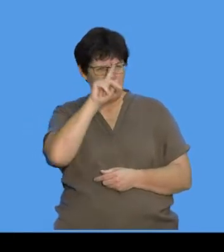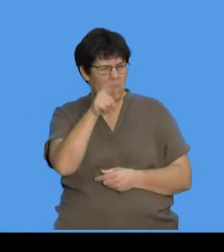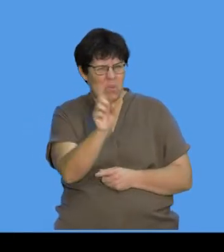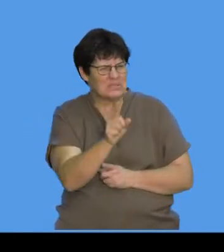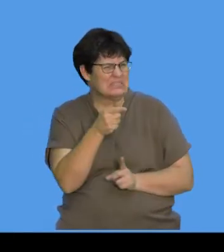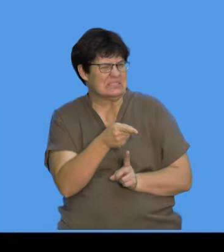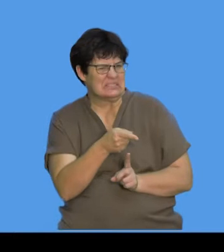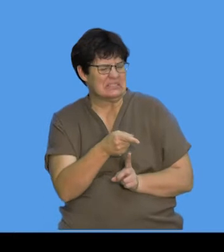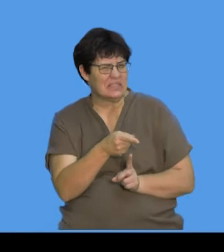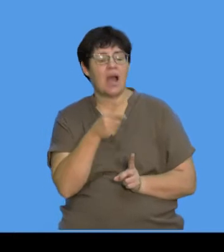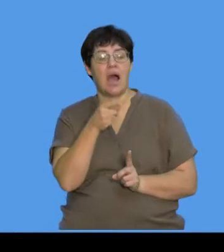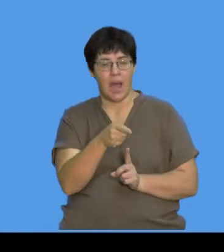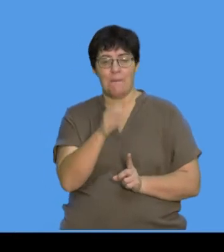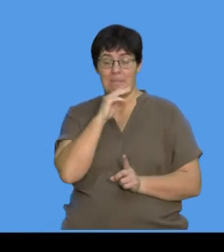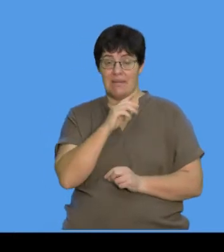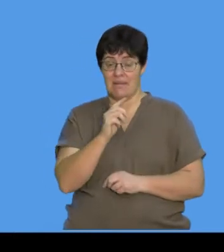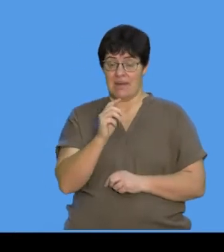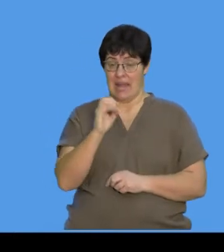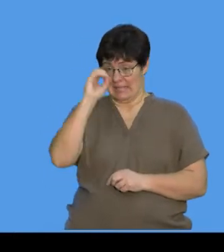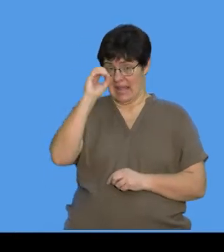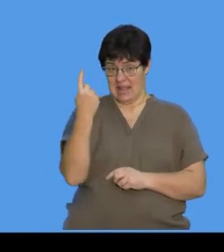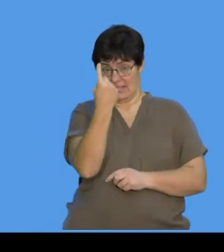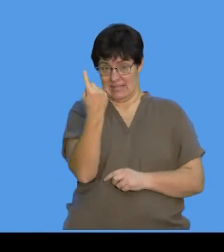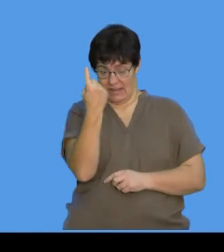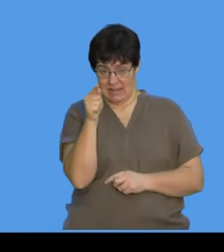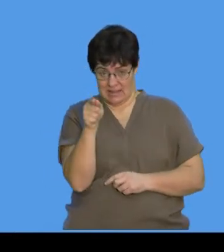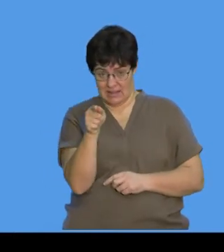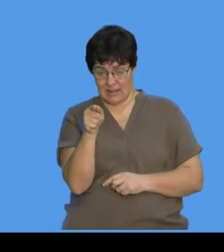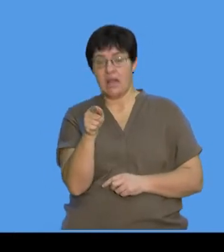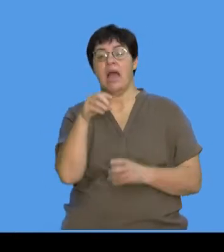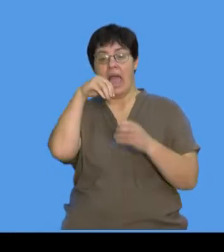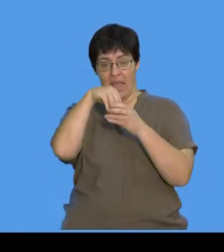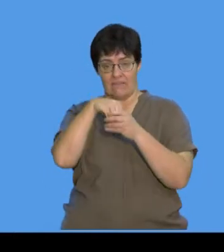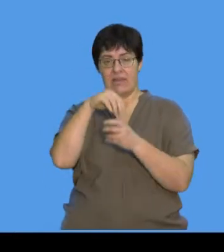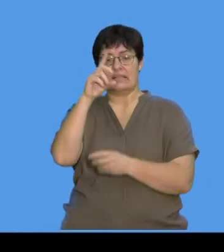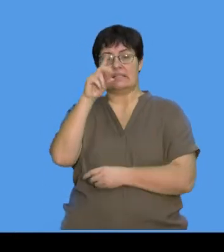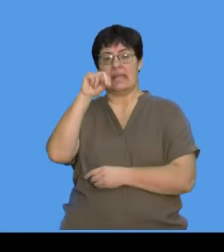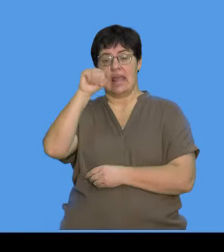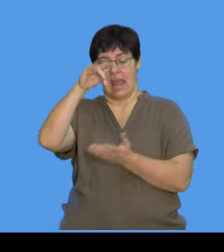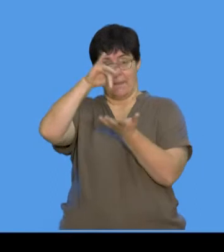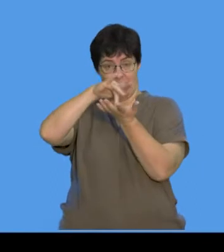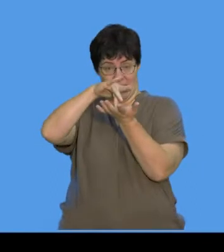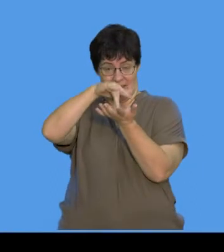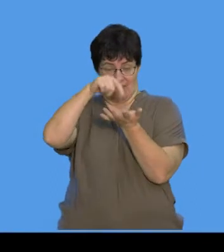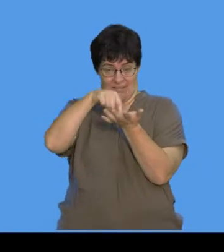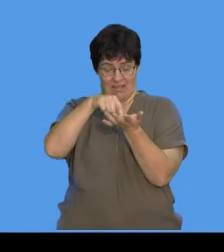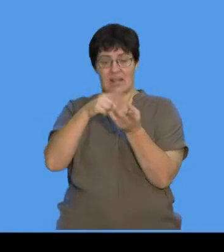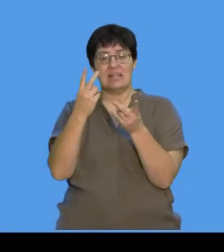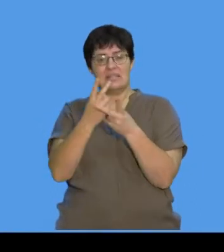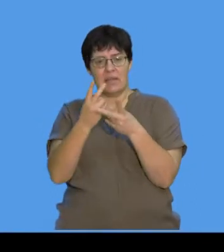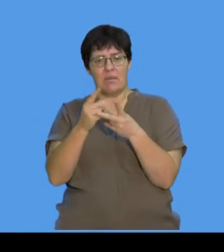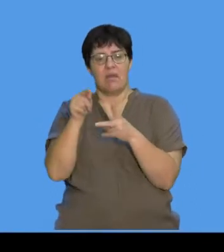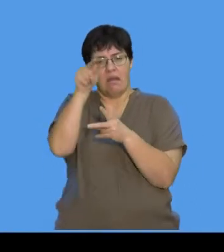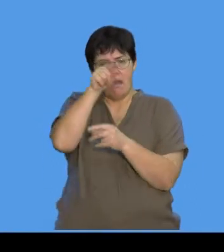cell? it's a single cell that has DNA in the middle, and it has